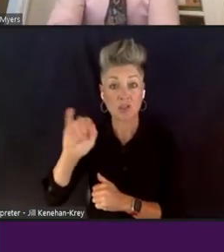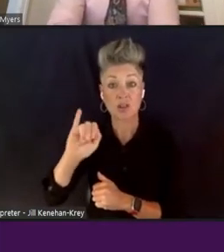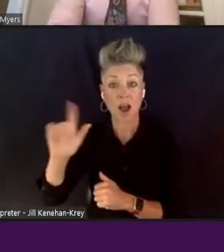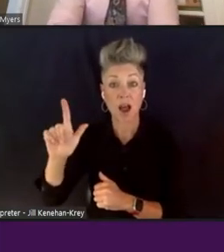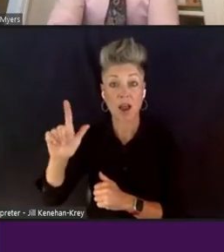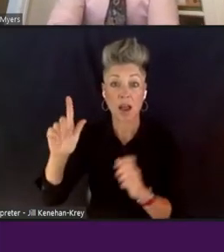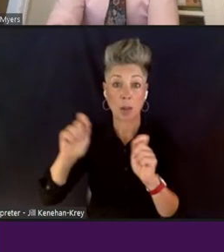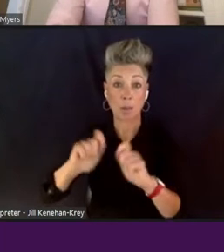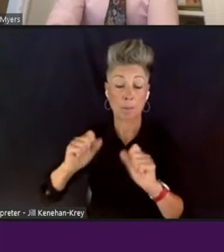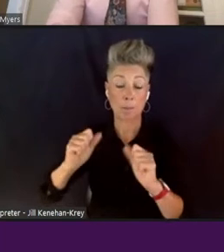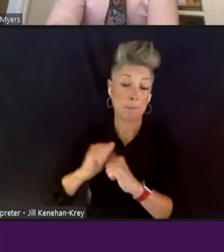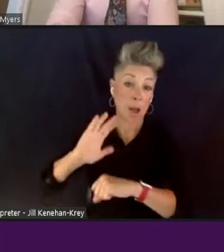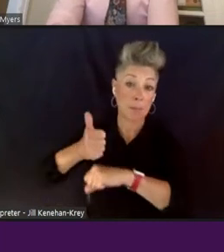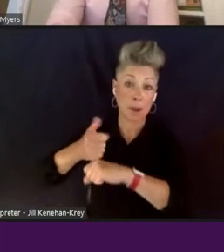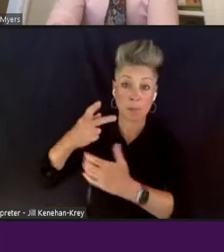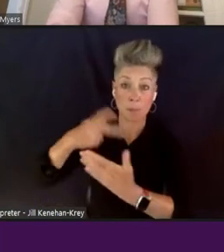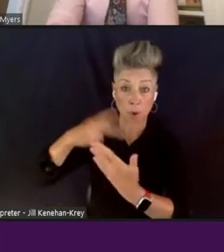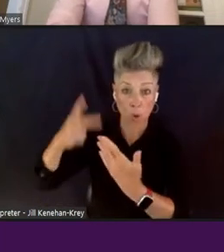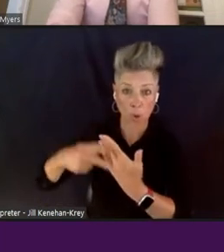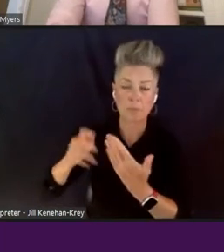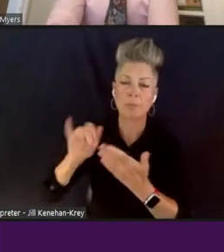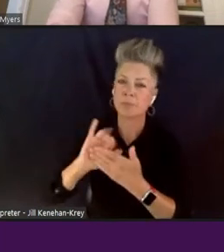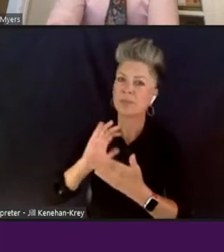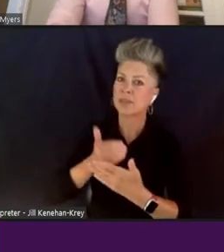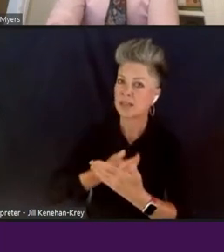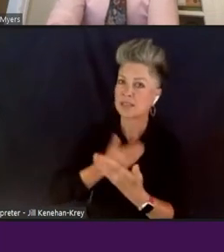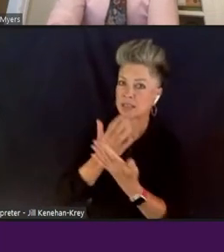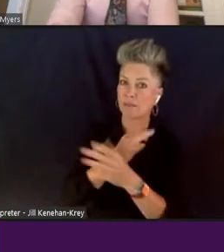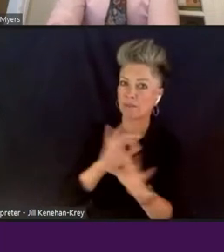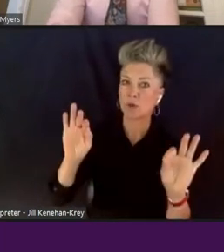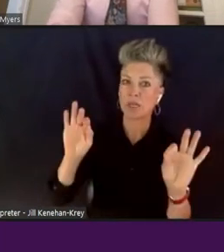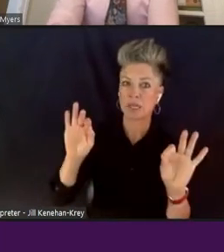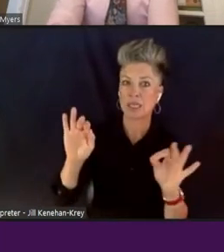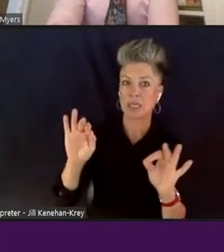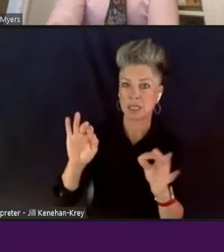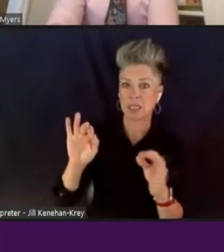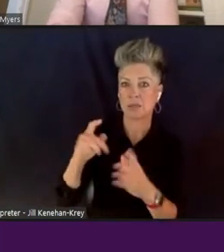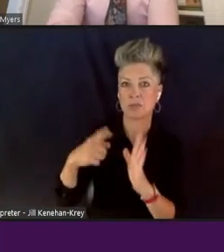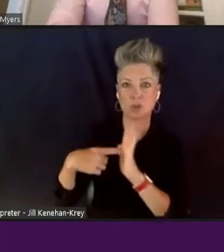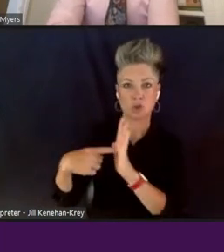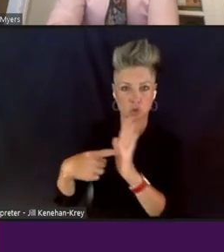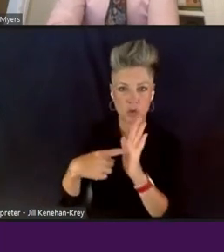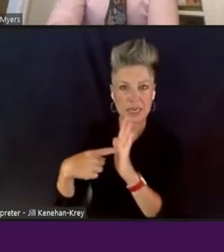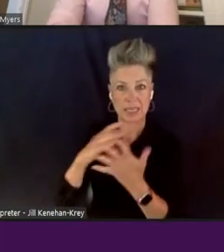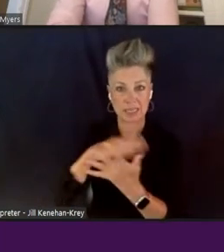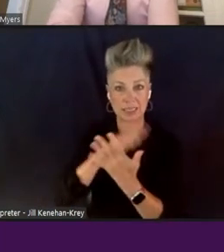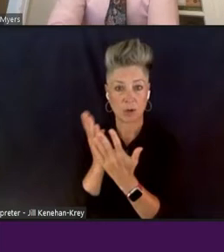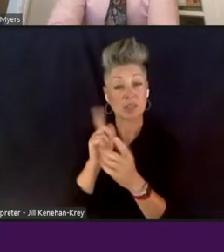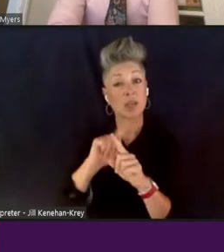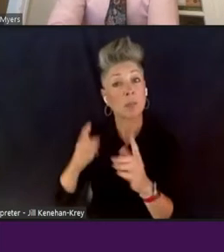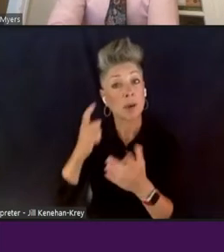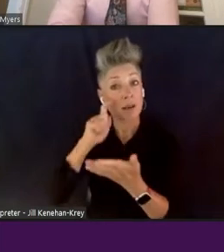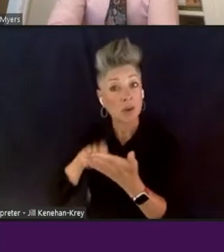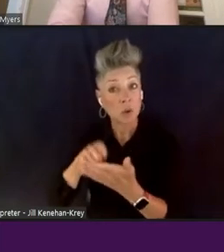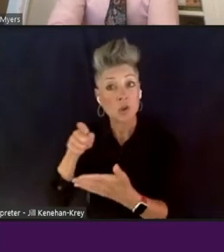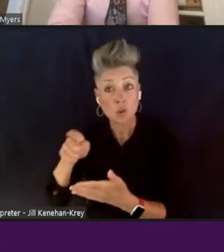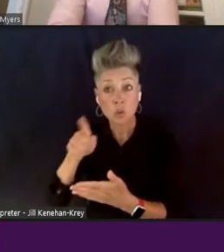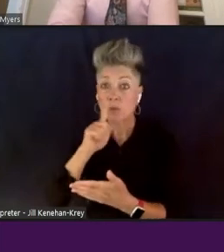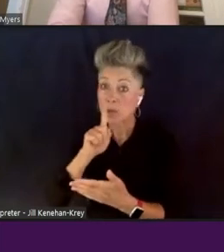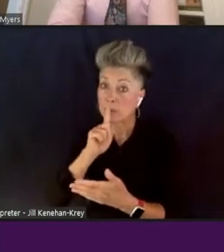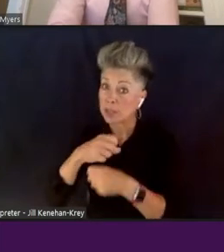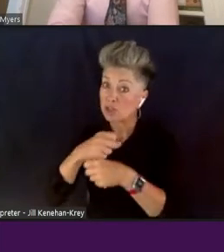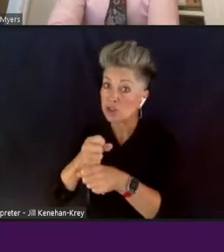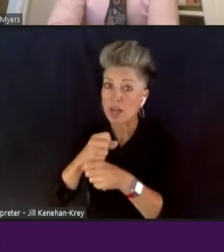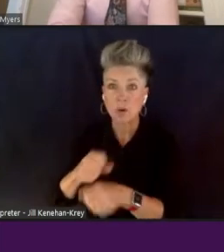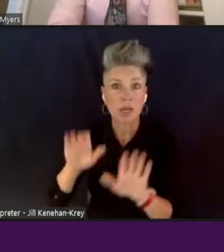number of years. Again, that's our free screening series. But I've noticed over time that you have really been generating some